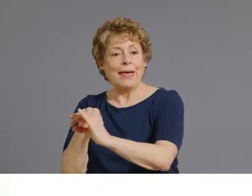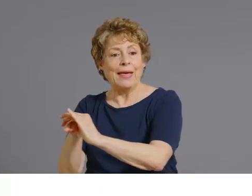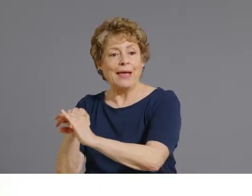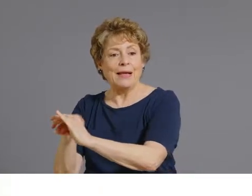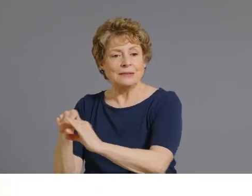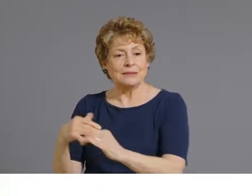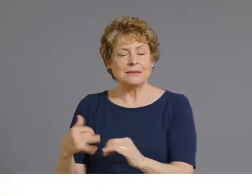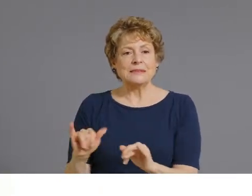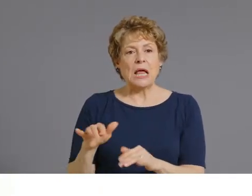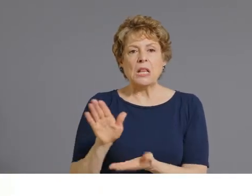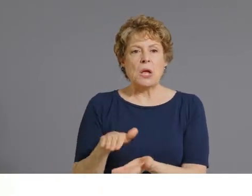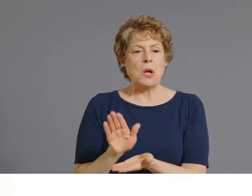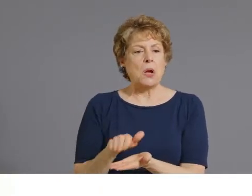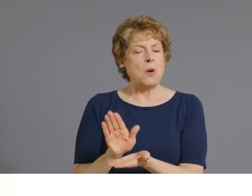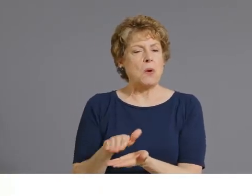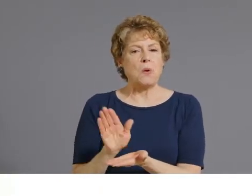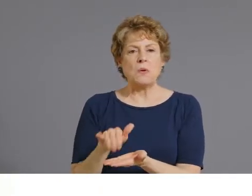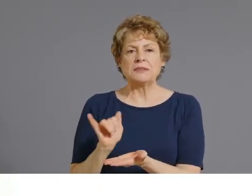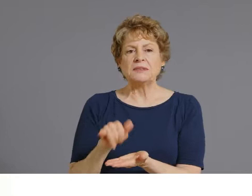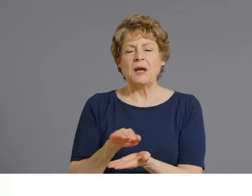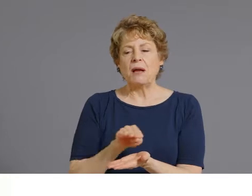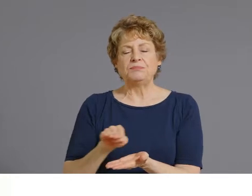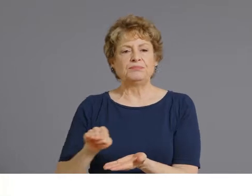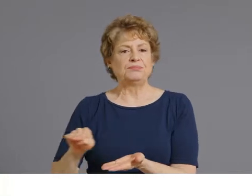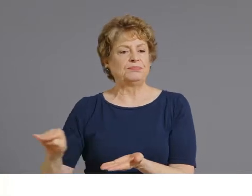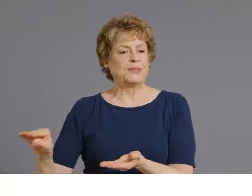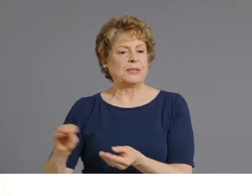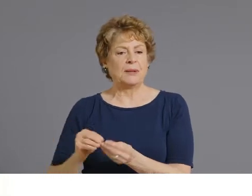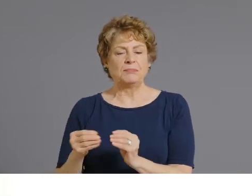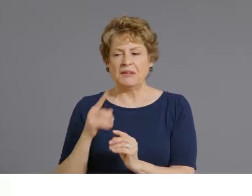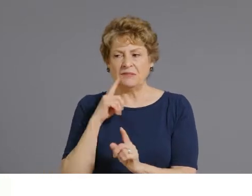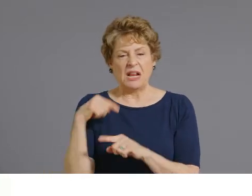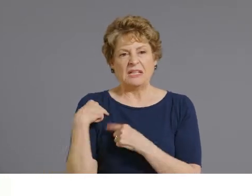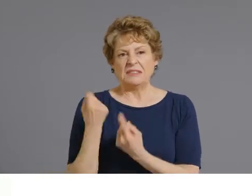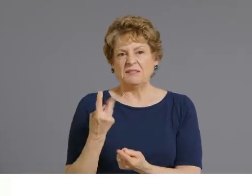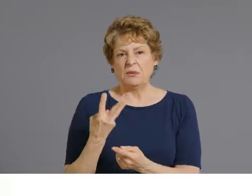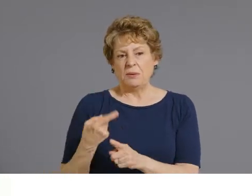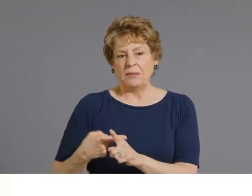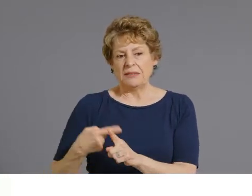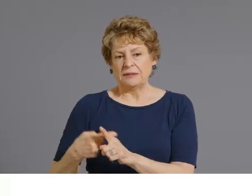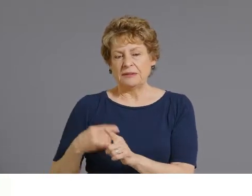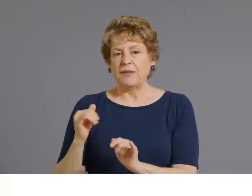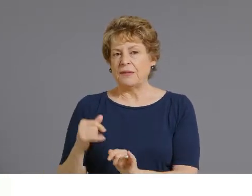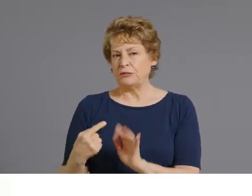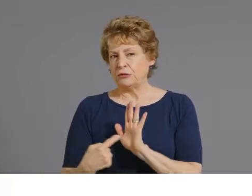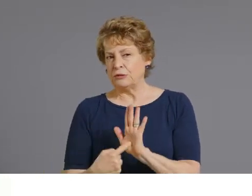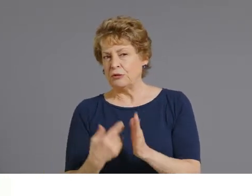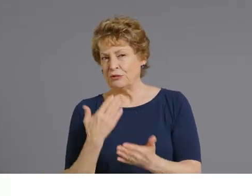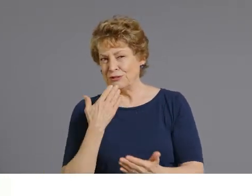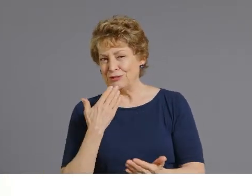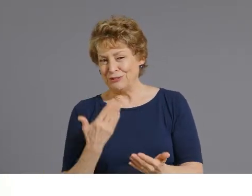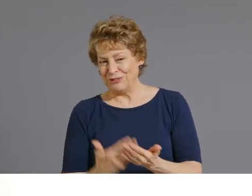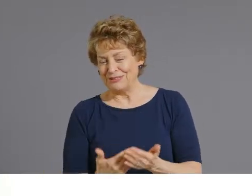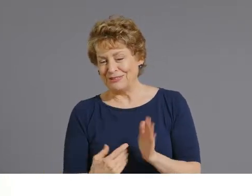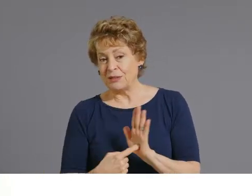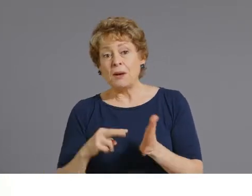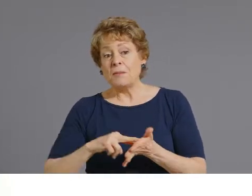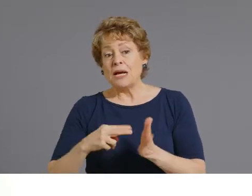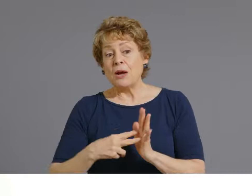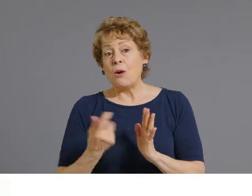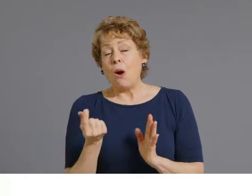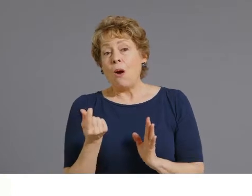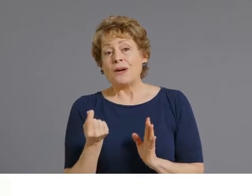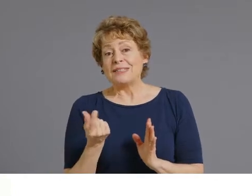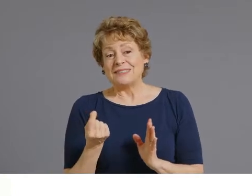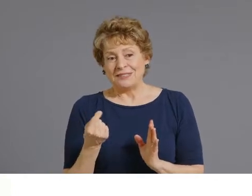stable over the last couple of months. This is another good indicator that we're watching in the community.